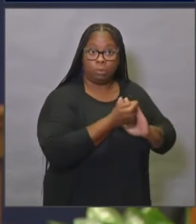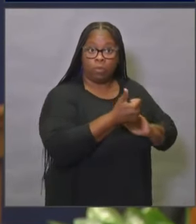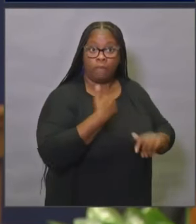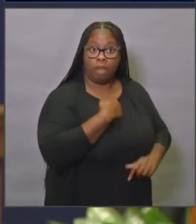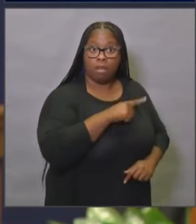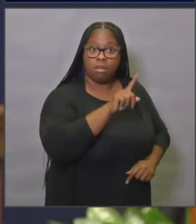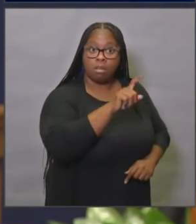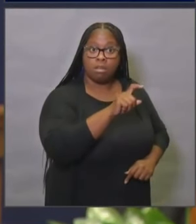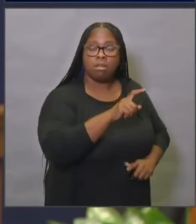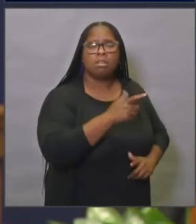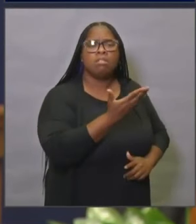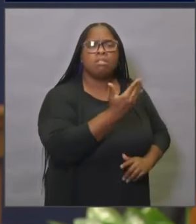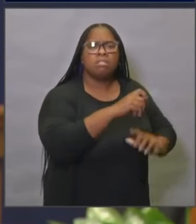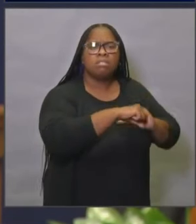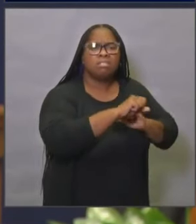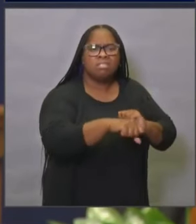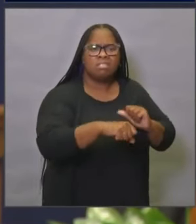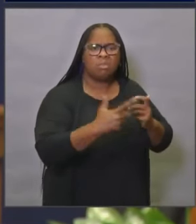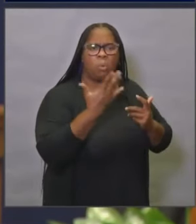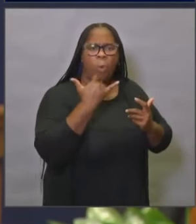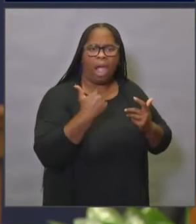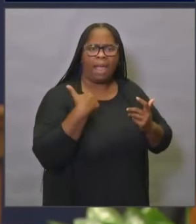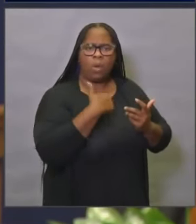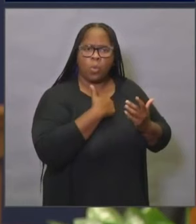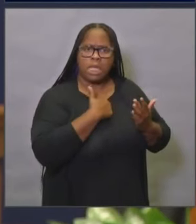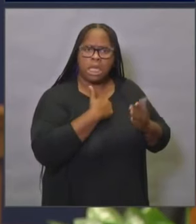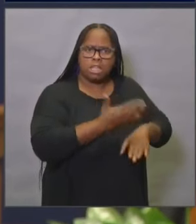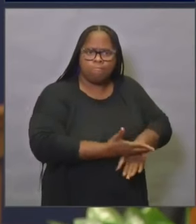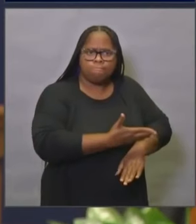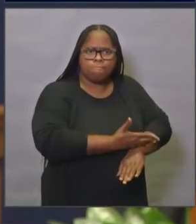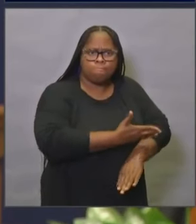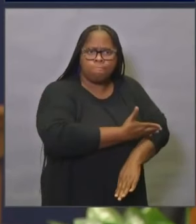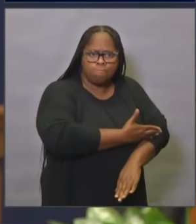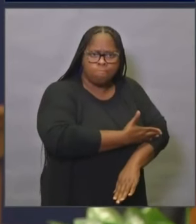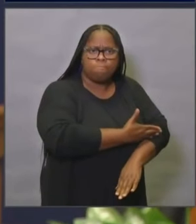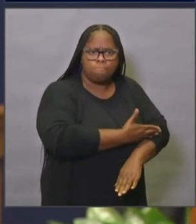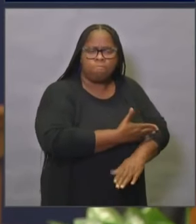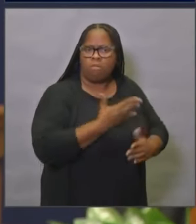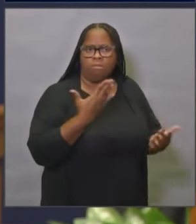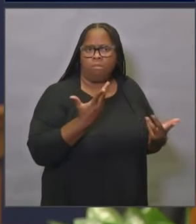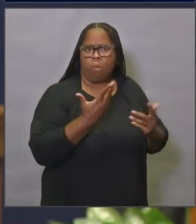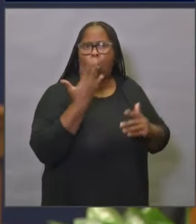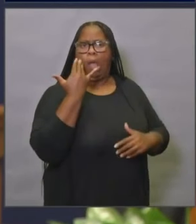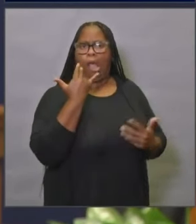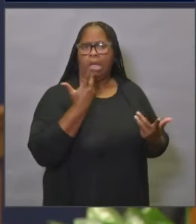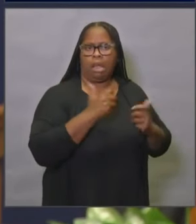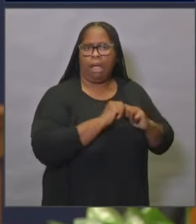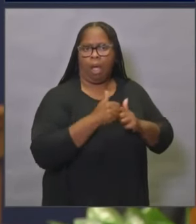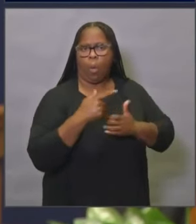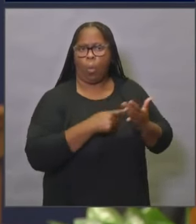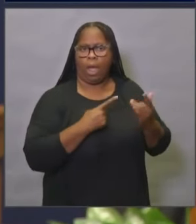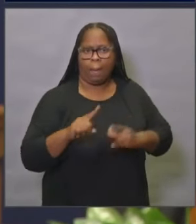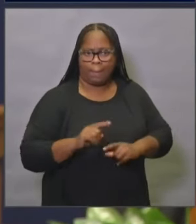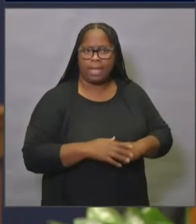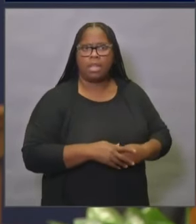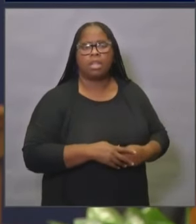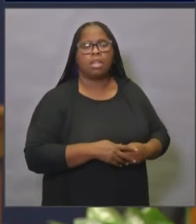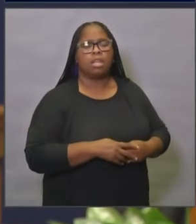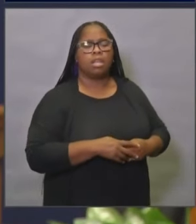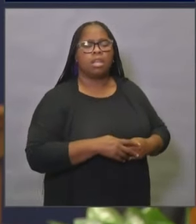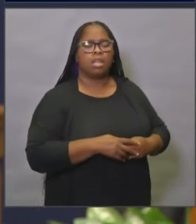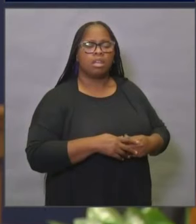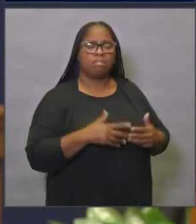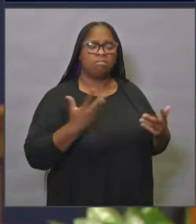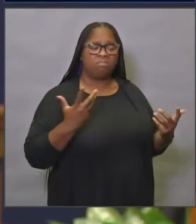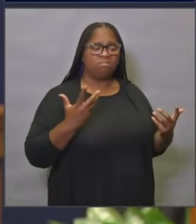why you think we are getting close in the first place. And I